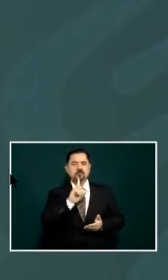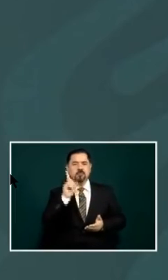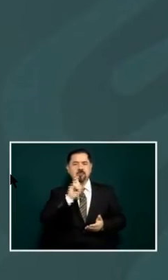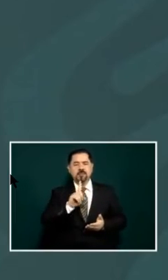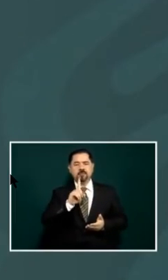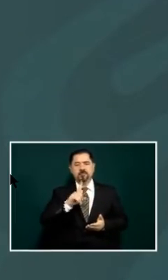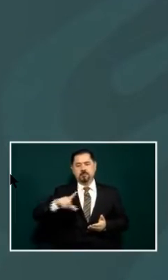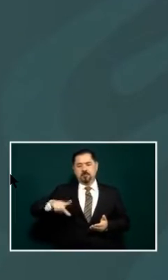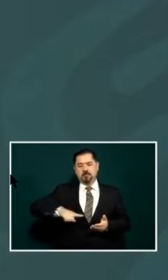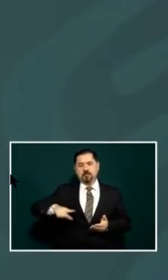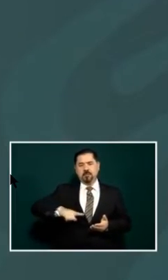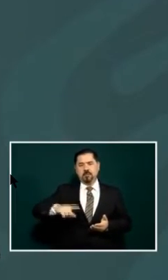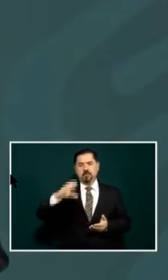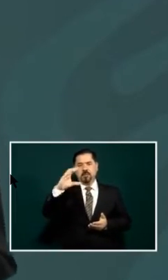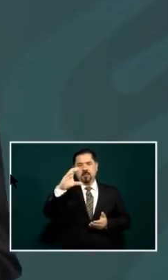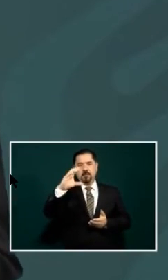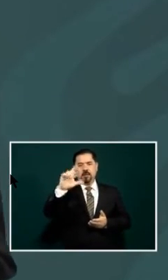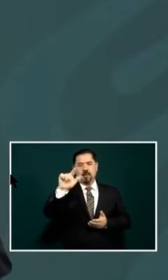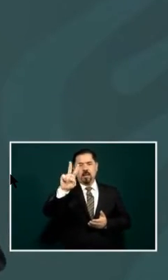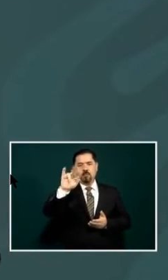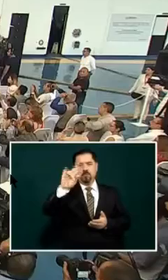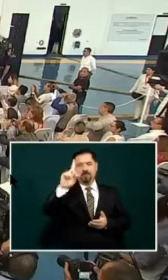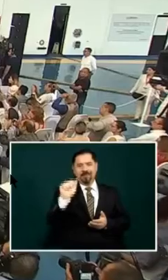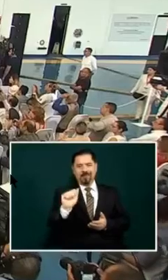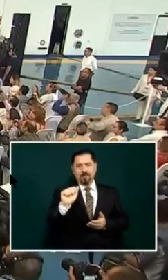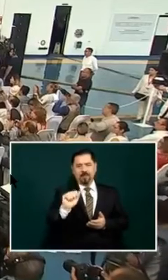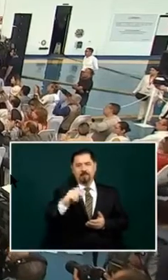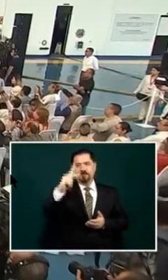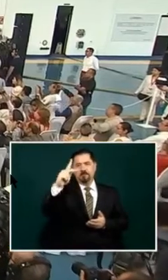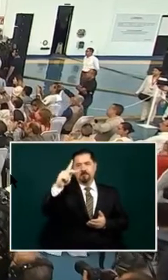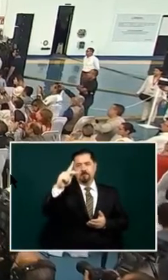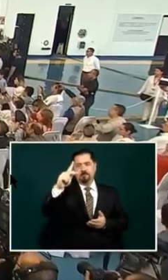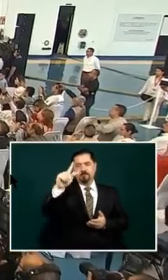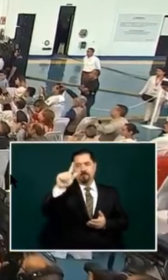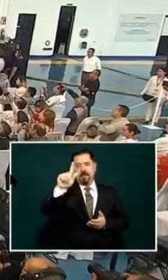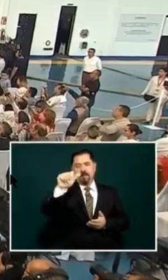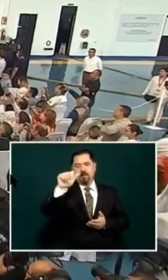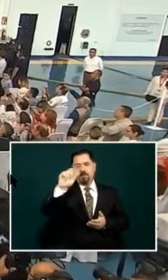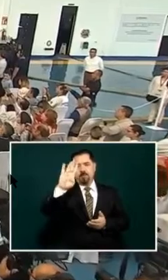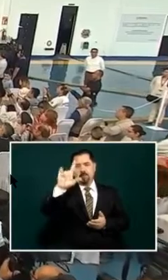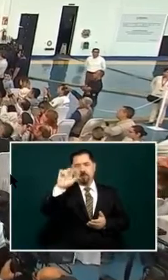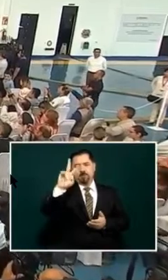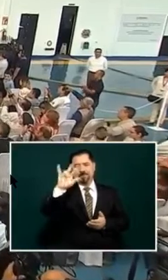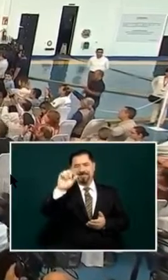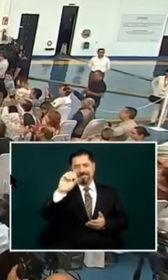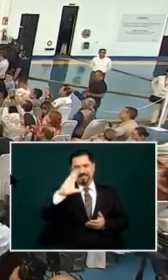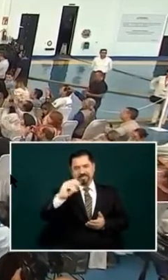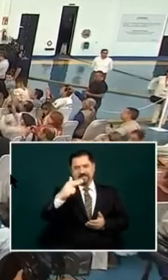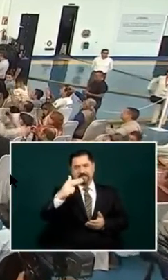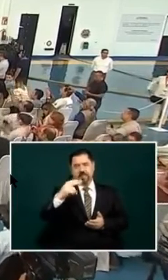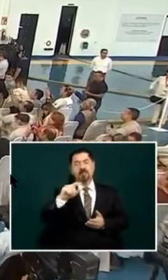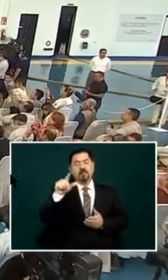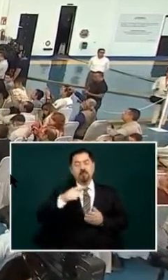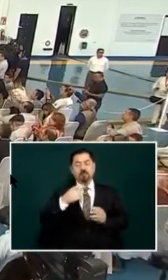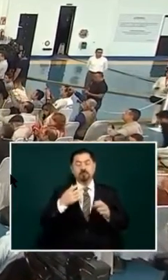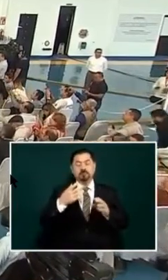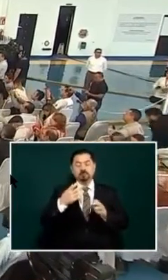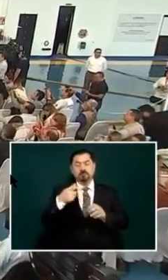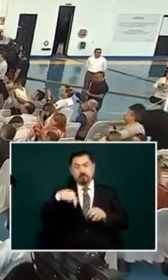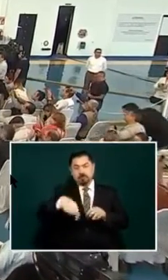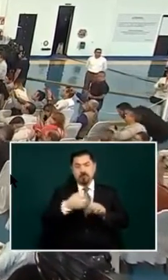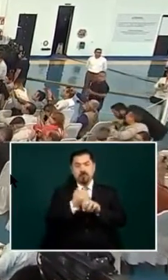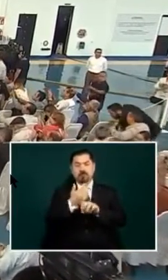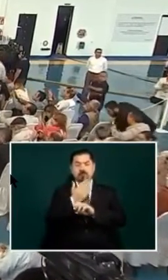Claudia Pavloids of Sonora that always has been